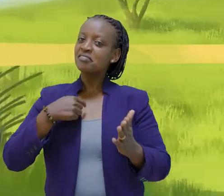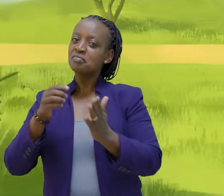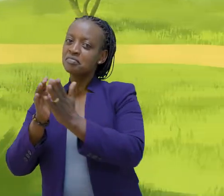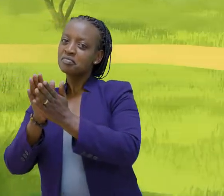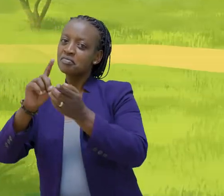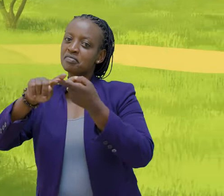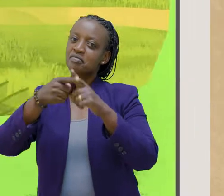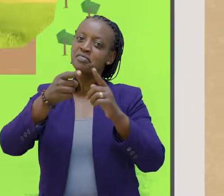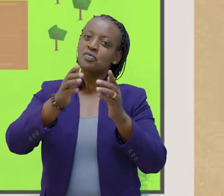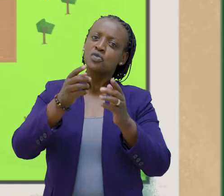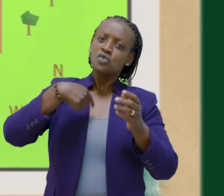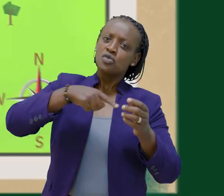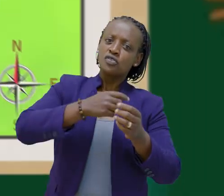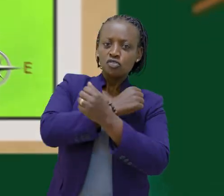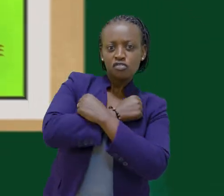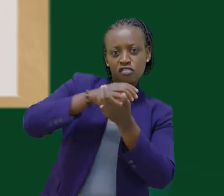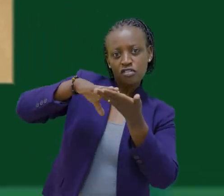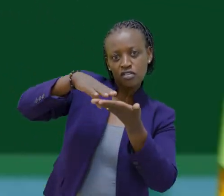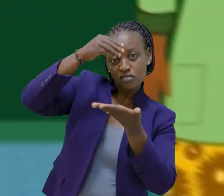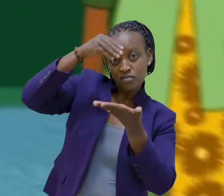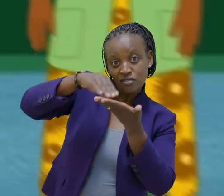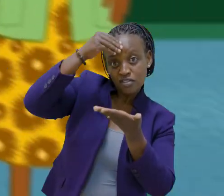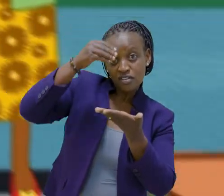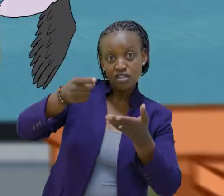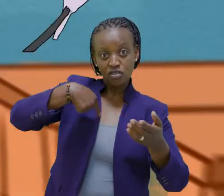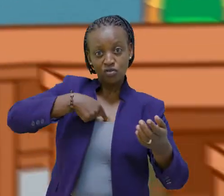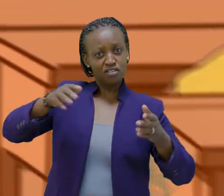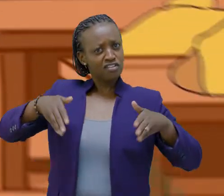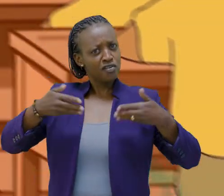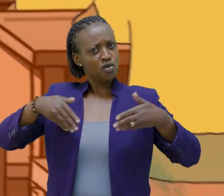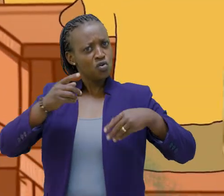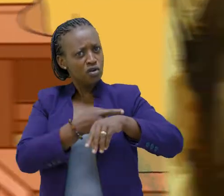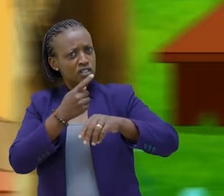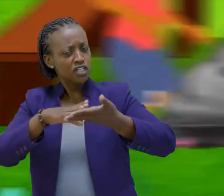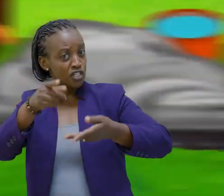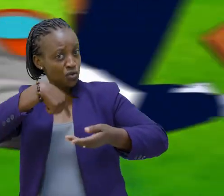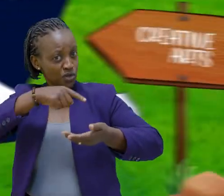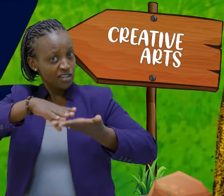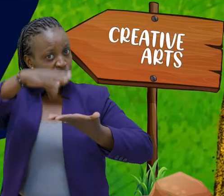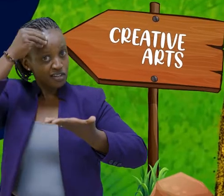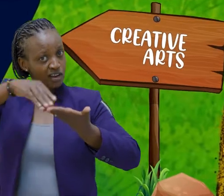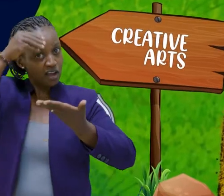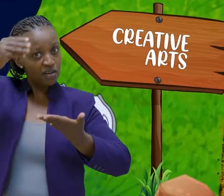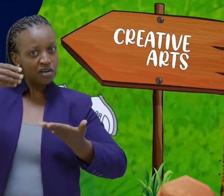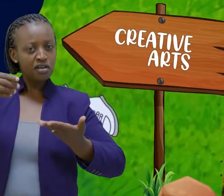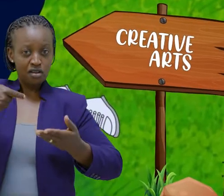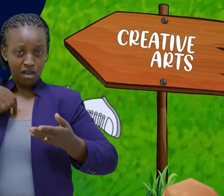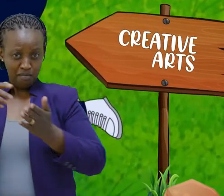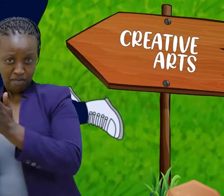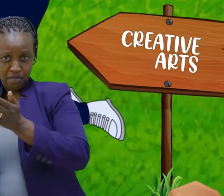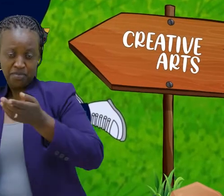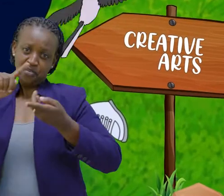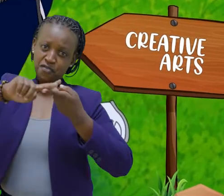I am my friend, the love to learn We are happy when we laugh I